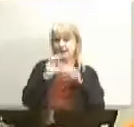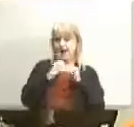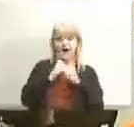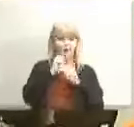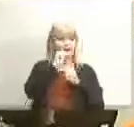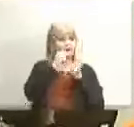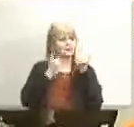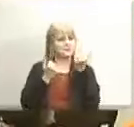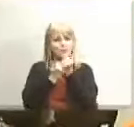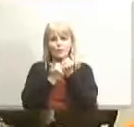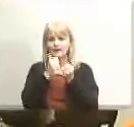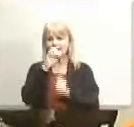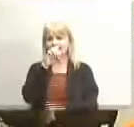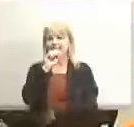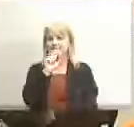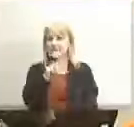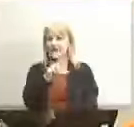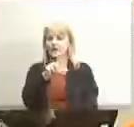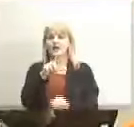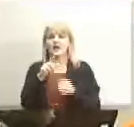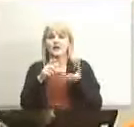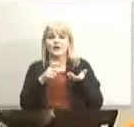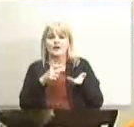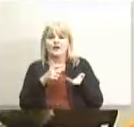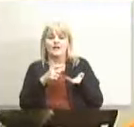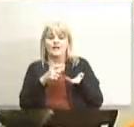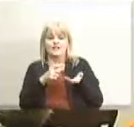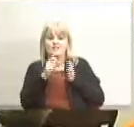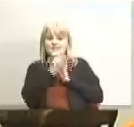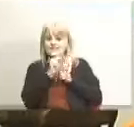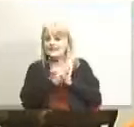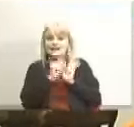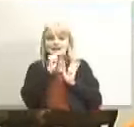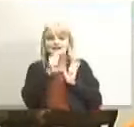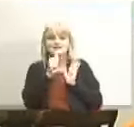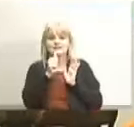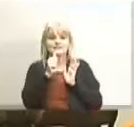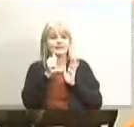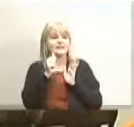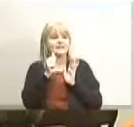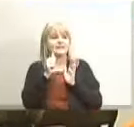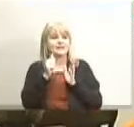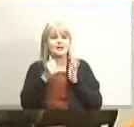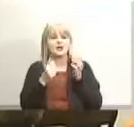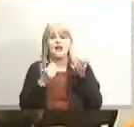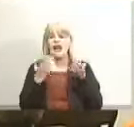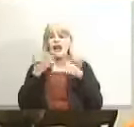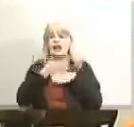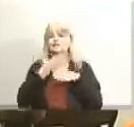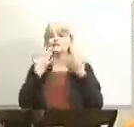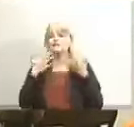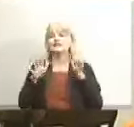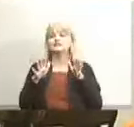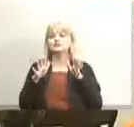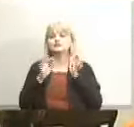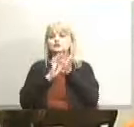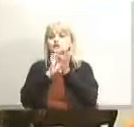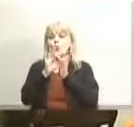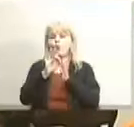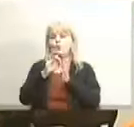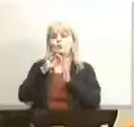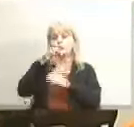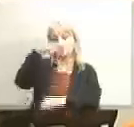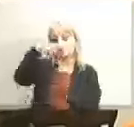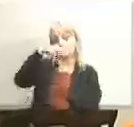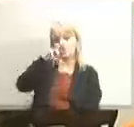esl as soon as esl the state doesn't as soon as they cross proficiency support kind of goes away and in the testing some of the